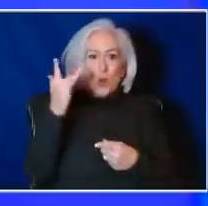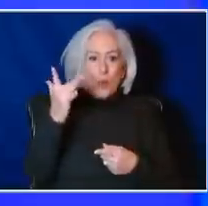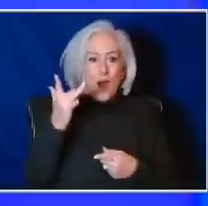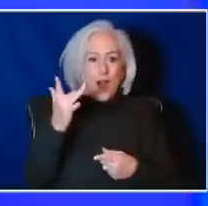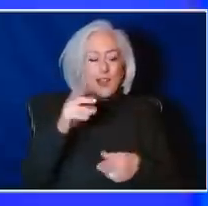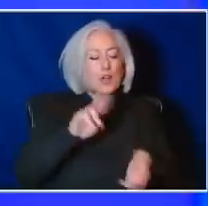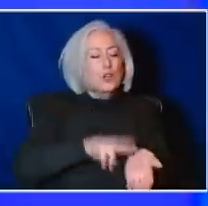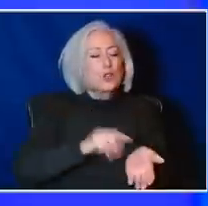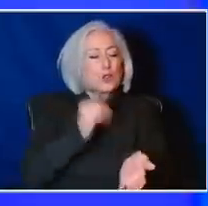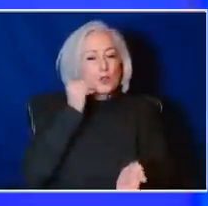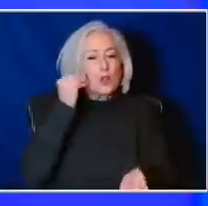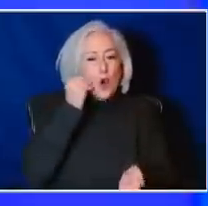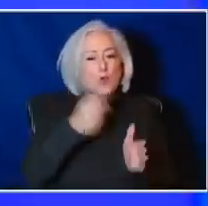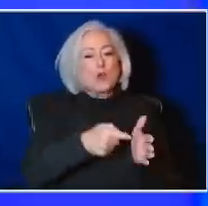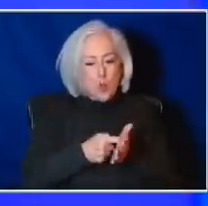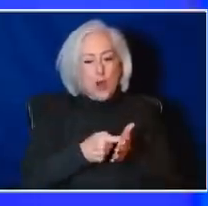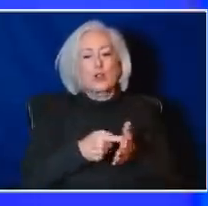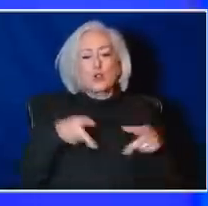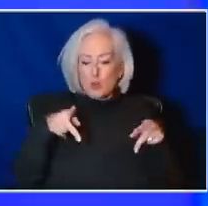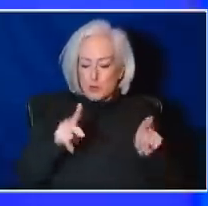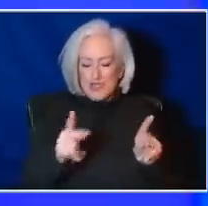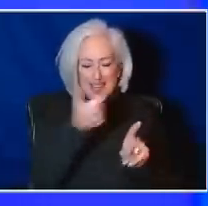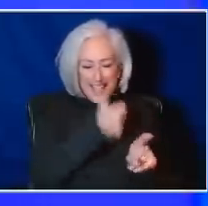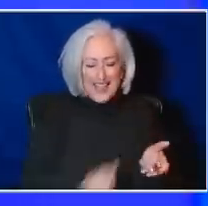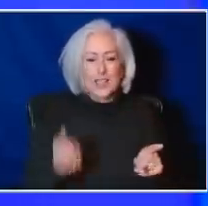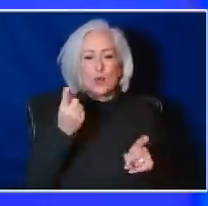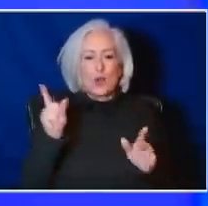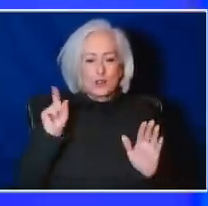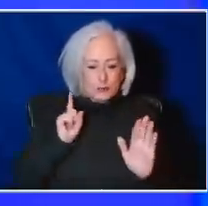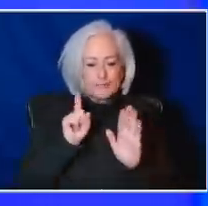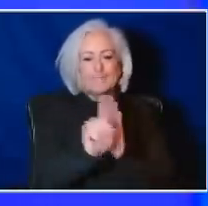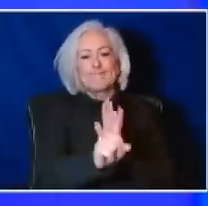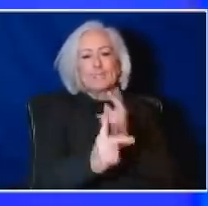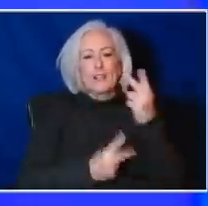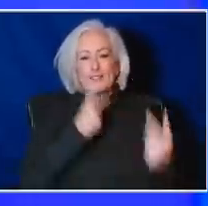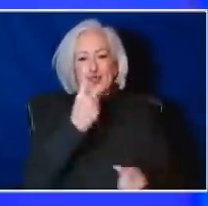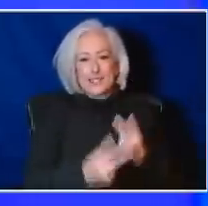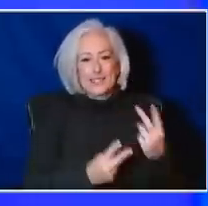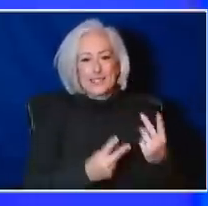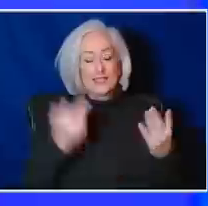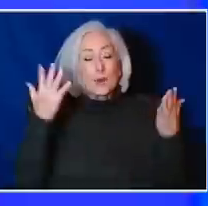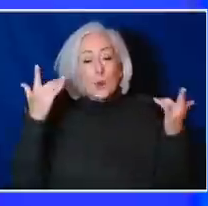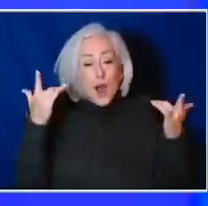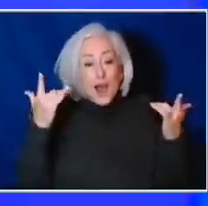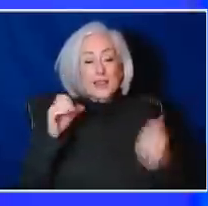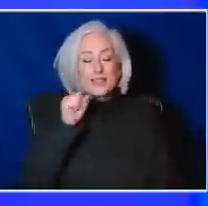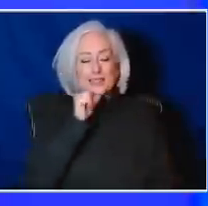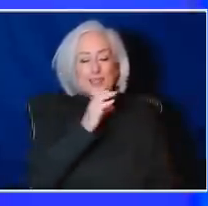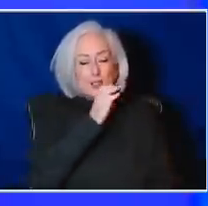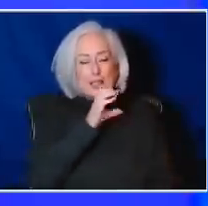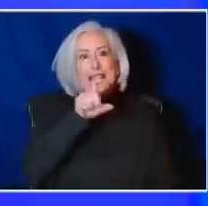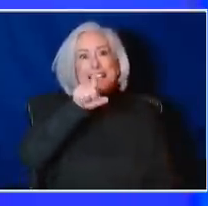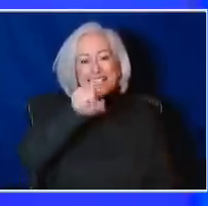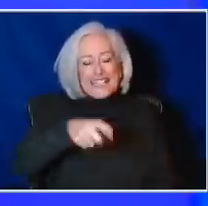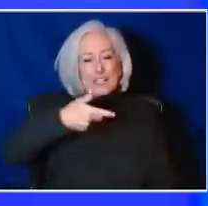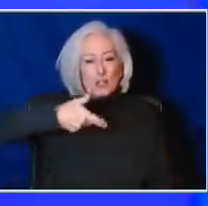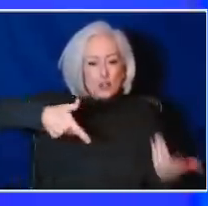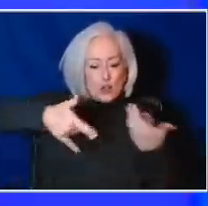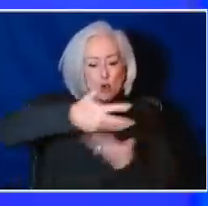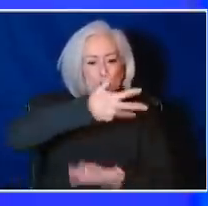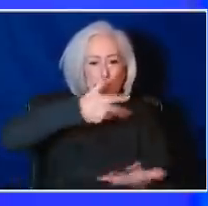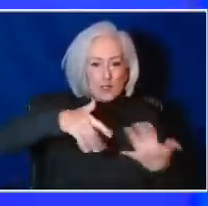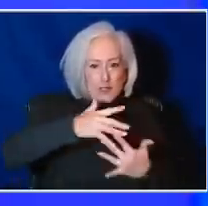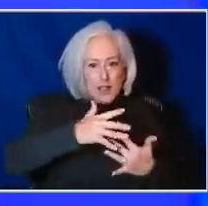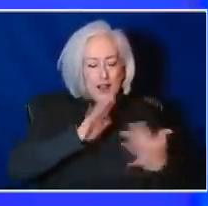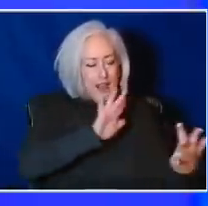in. We know that older adults are really in need of socialization, of increased contact with other